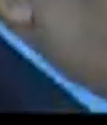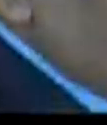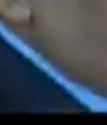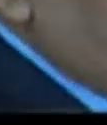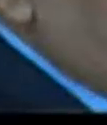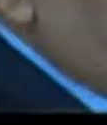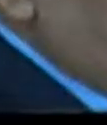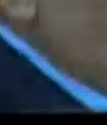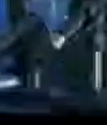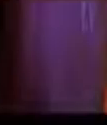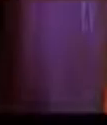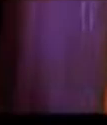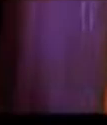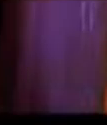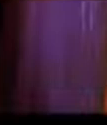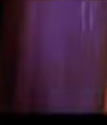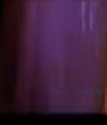Alex Jospitra.